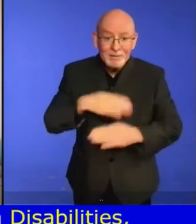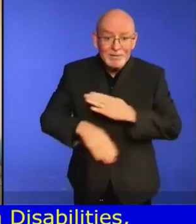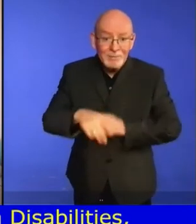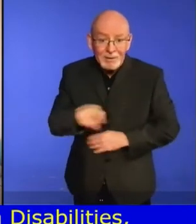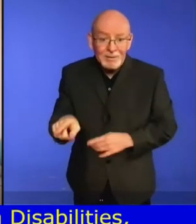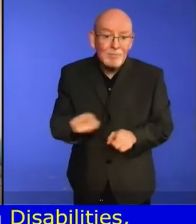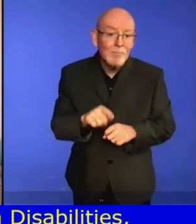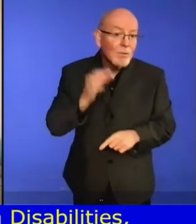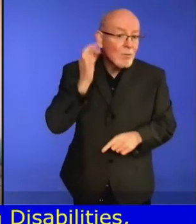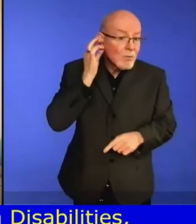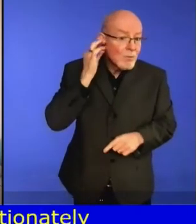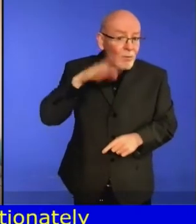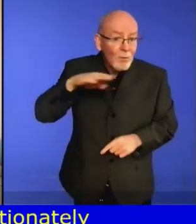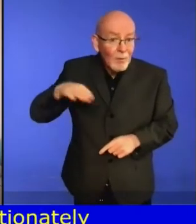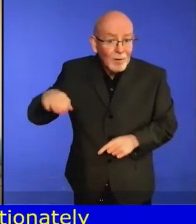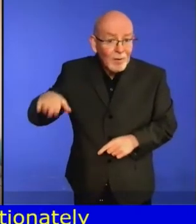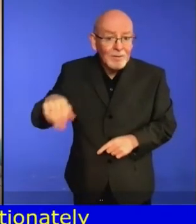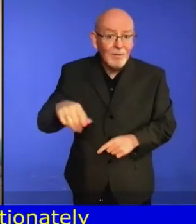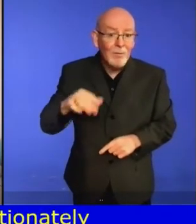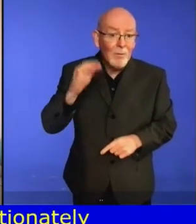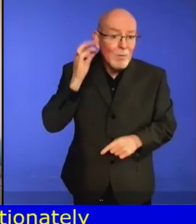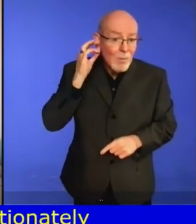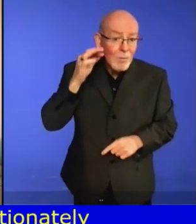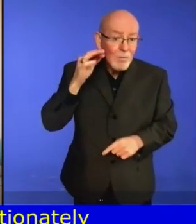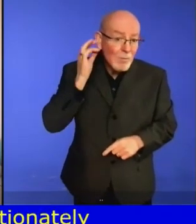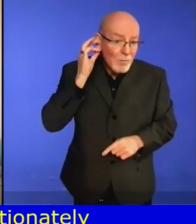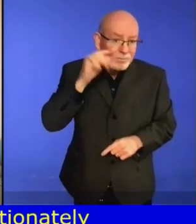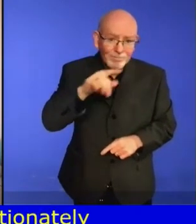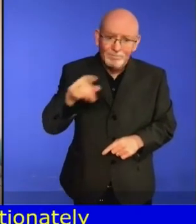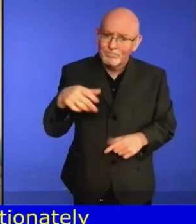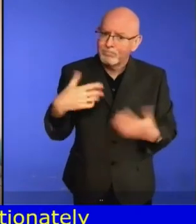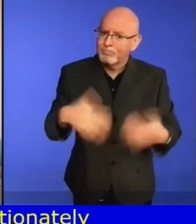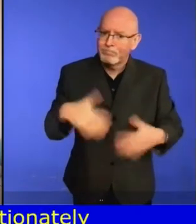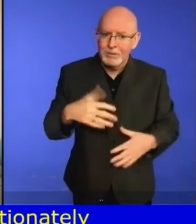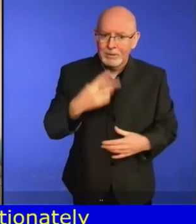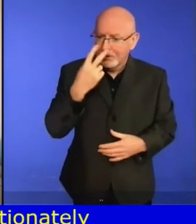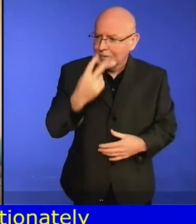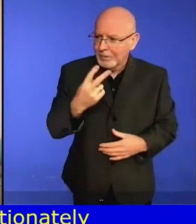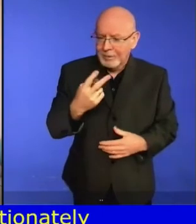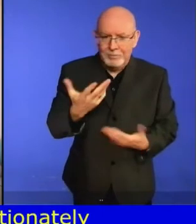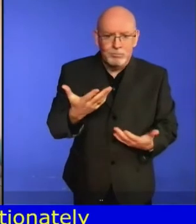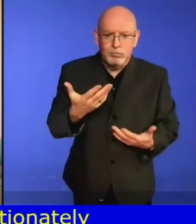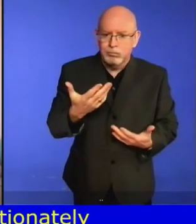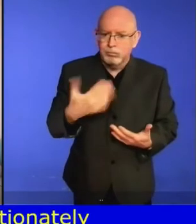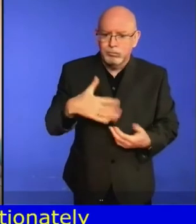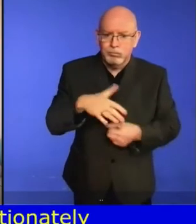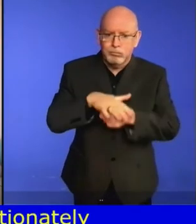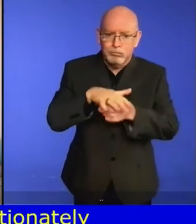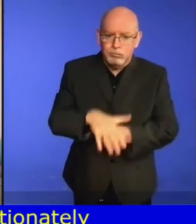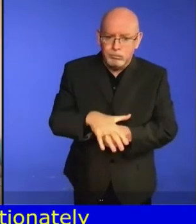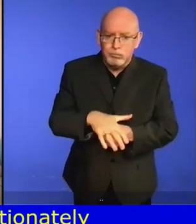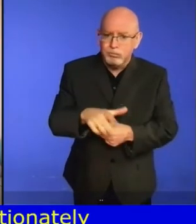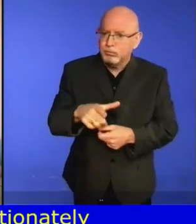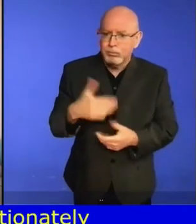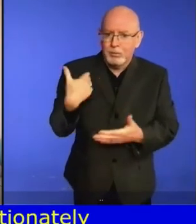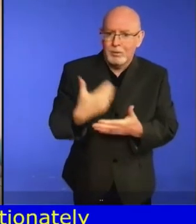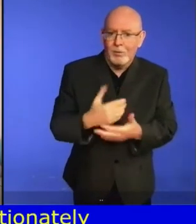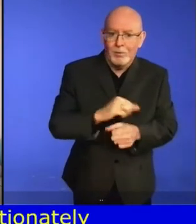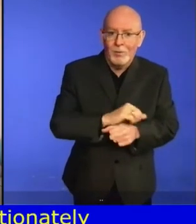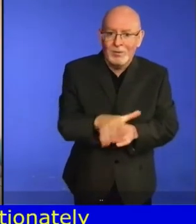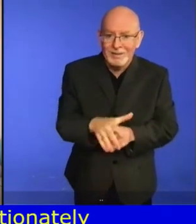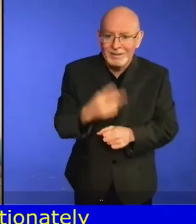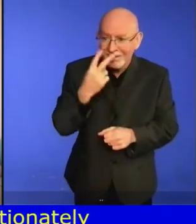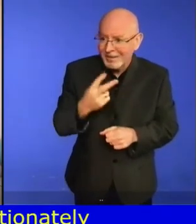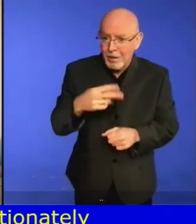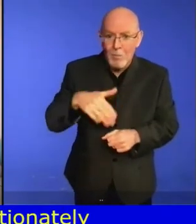abuse, especially during quarantines. It is now patently clear that there are still no appropriate protocols or